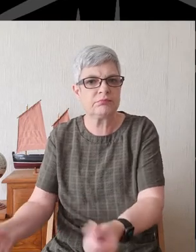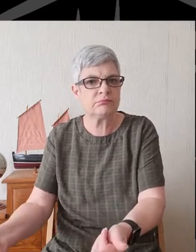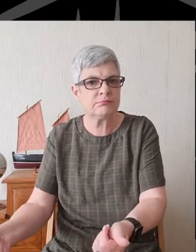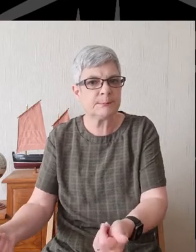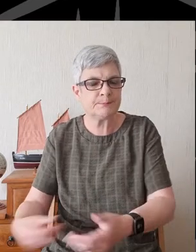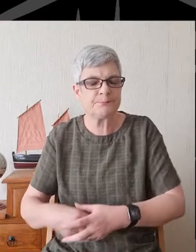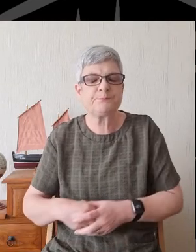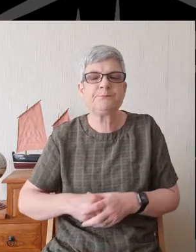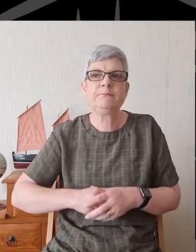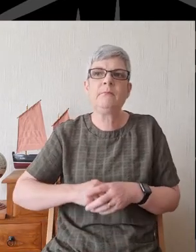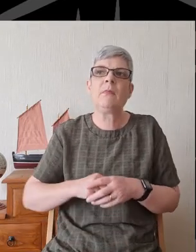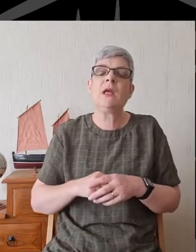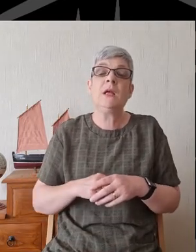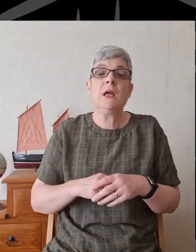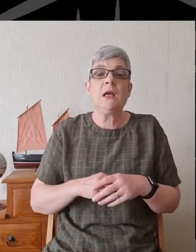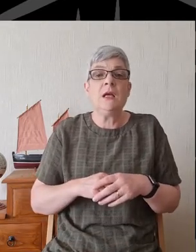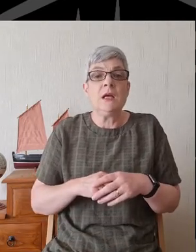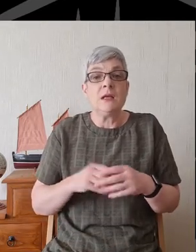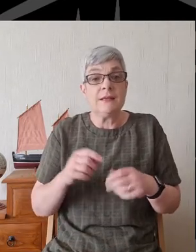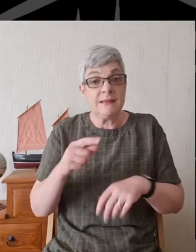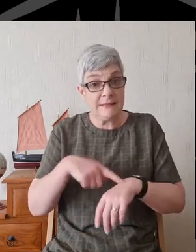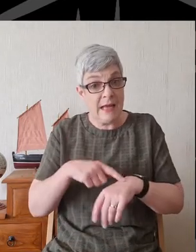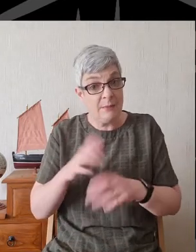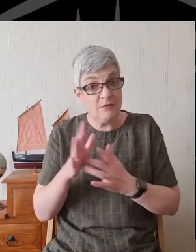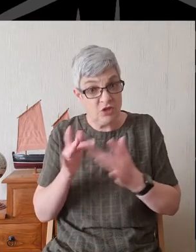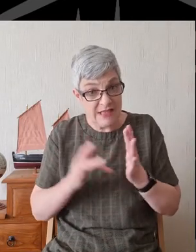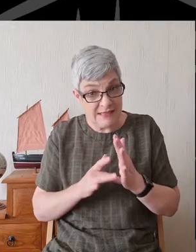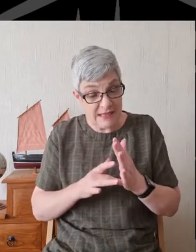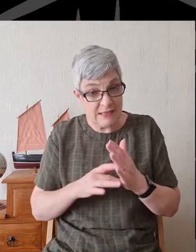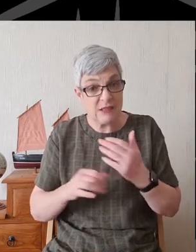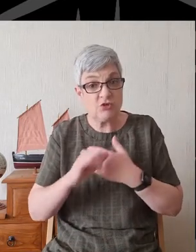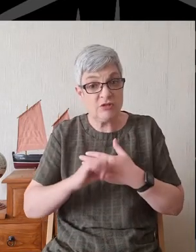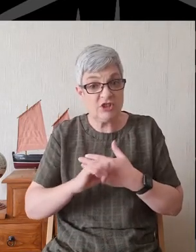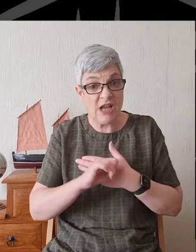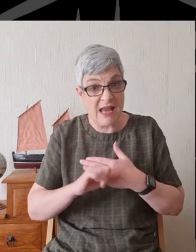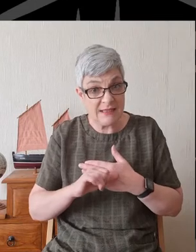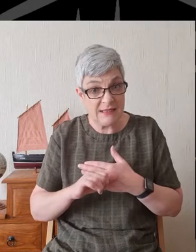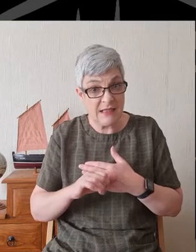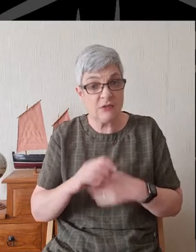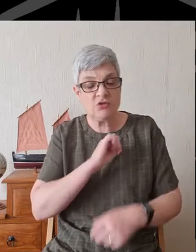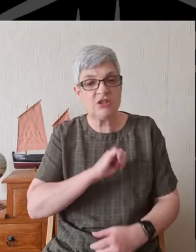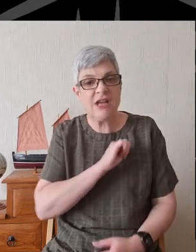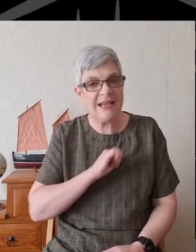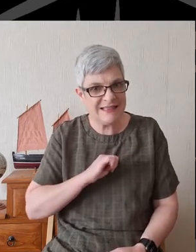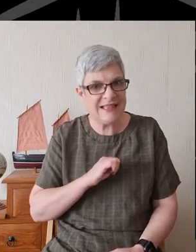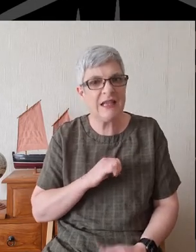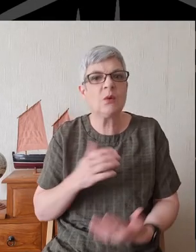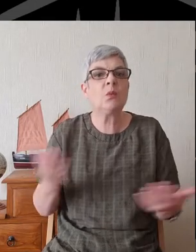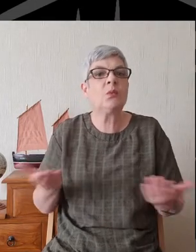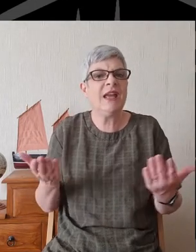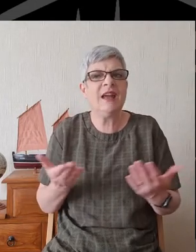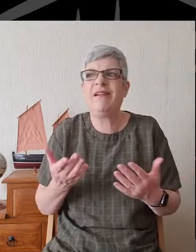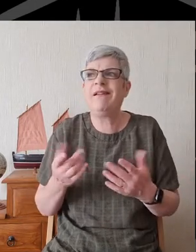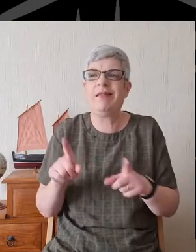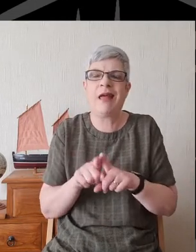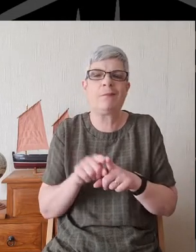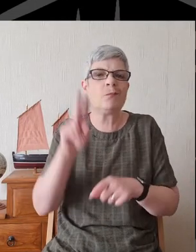the time of Jesus, Christianity gained a great foothold in places like in North Africa and in Turkey,